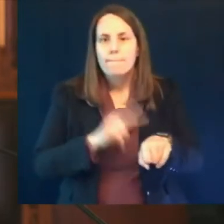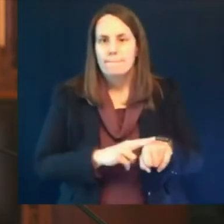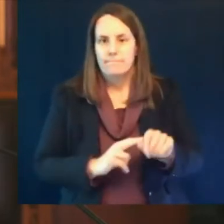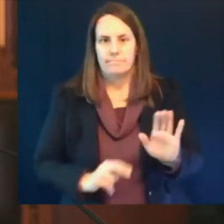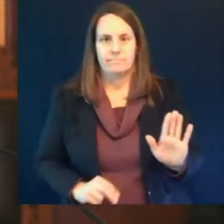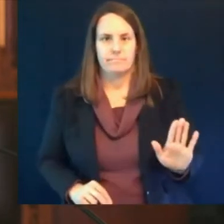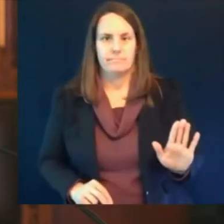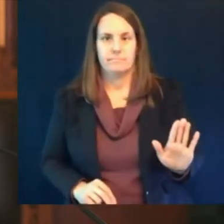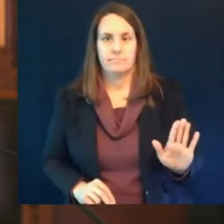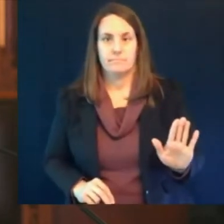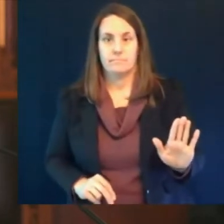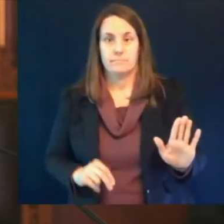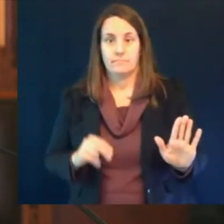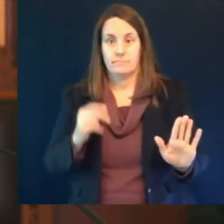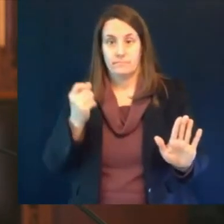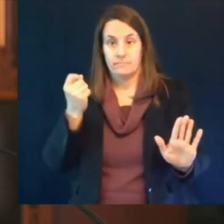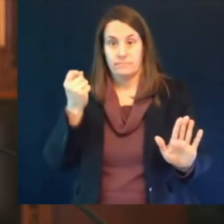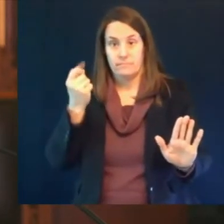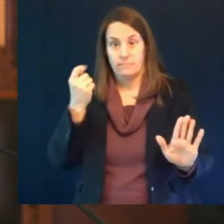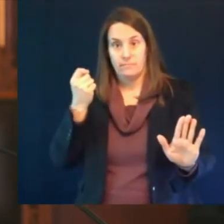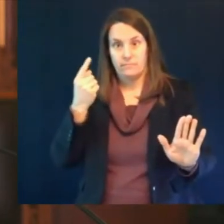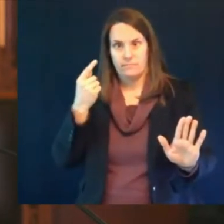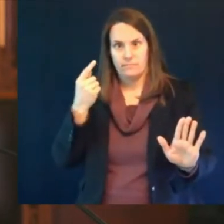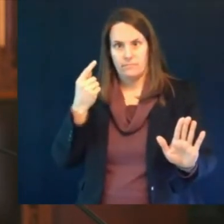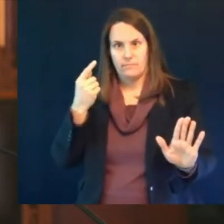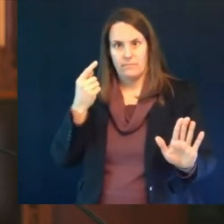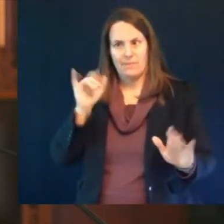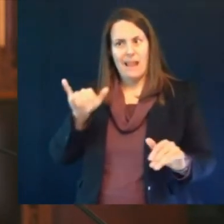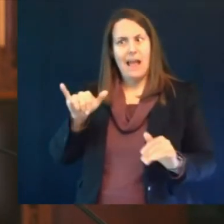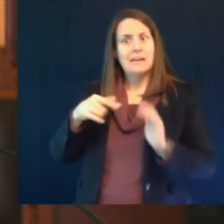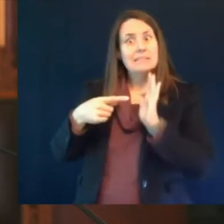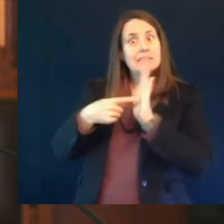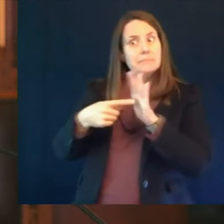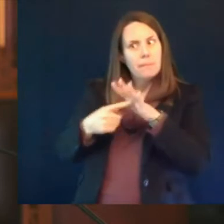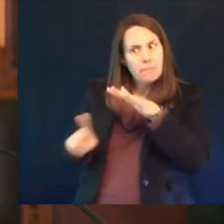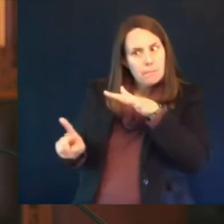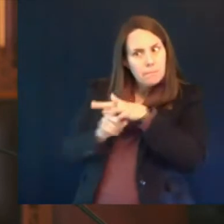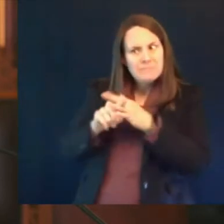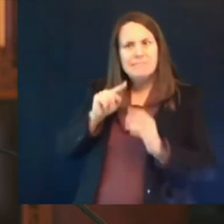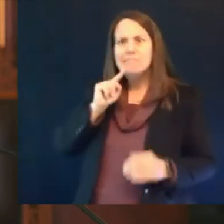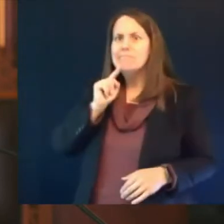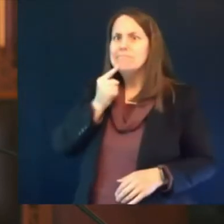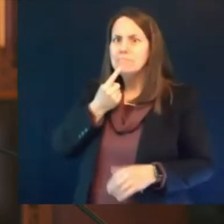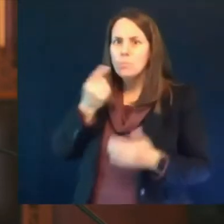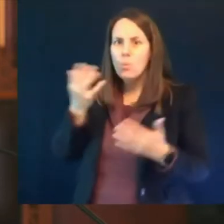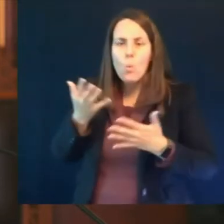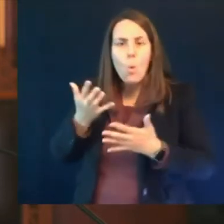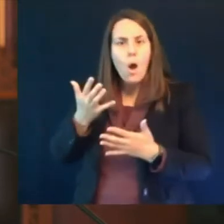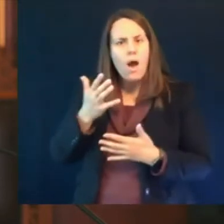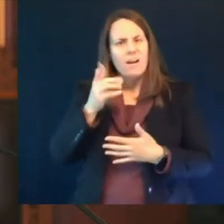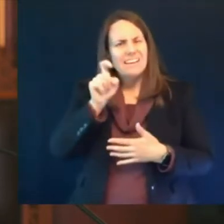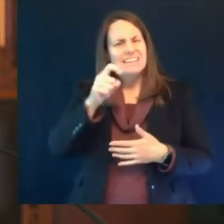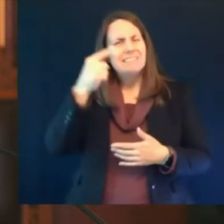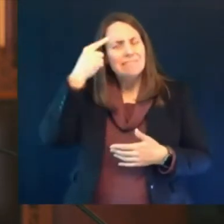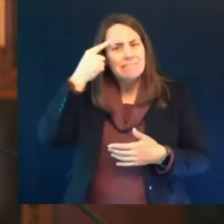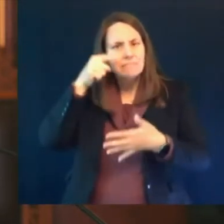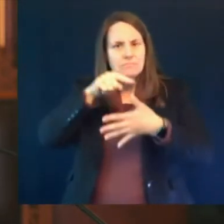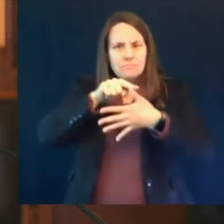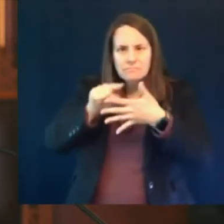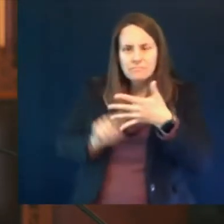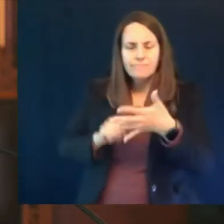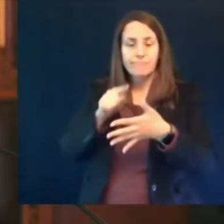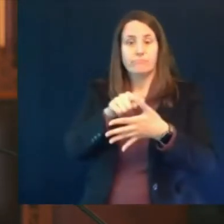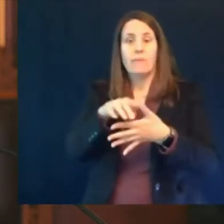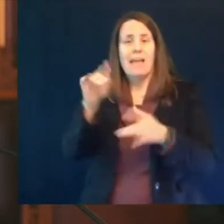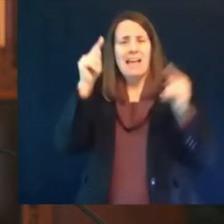people to look for if they were within a month of their vaccine are severe headaches abdominal